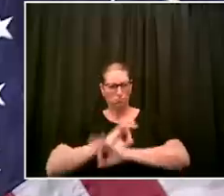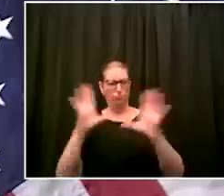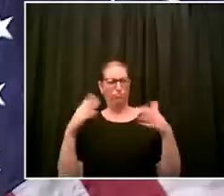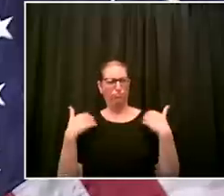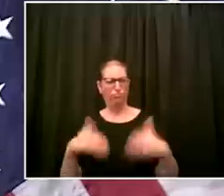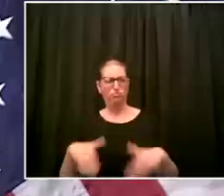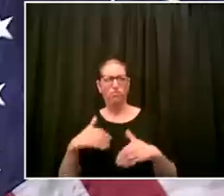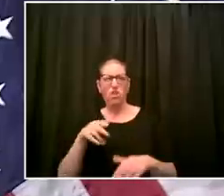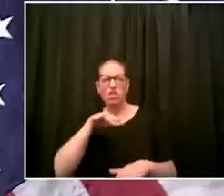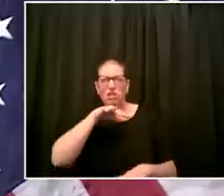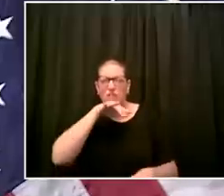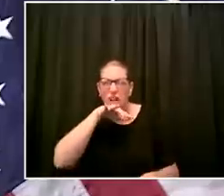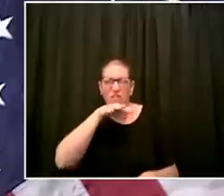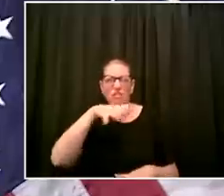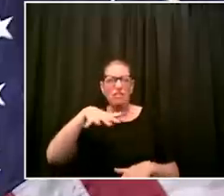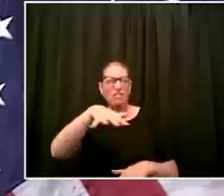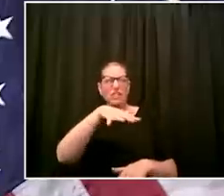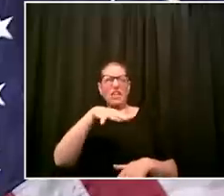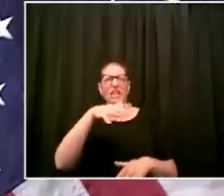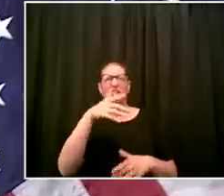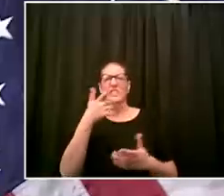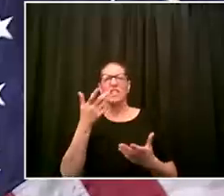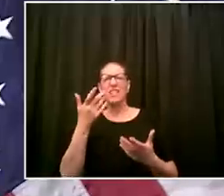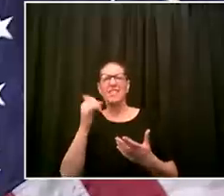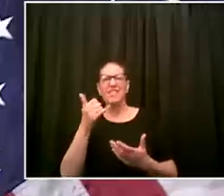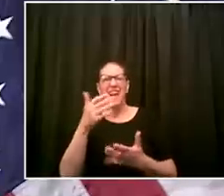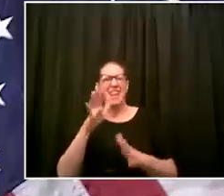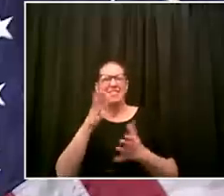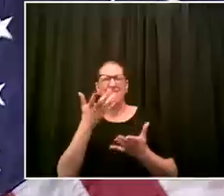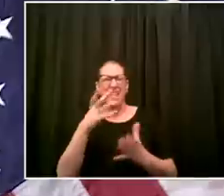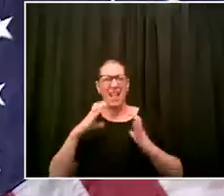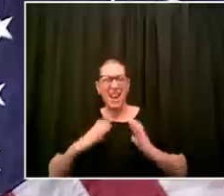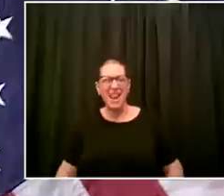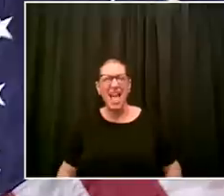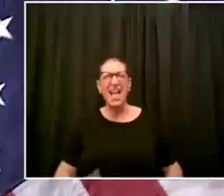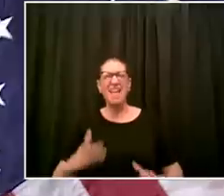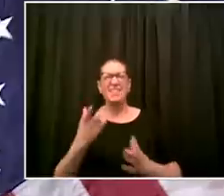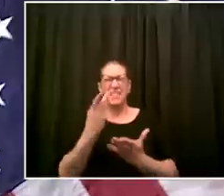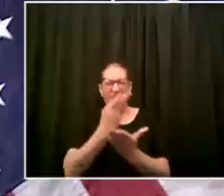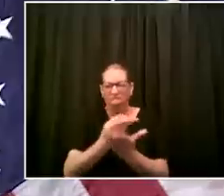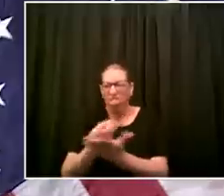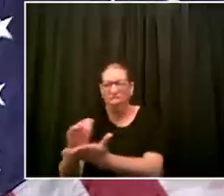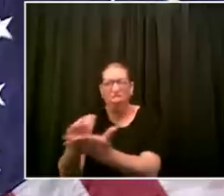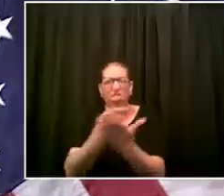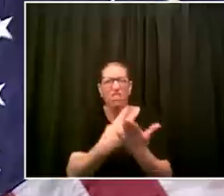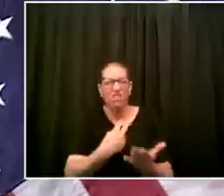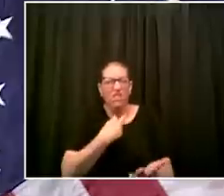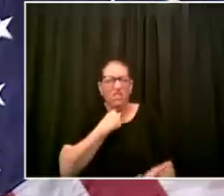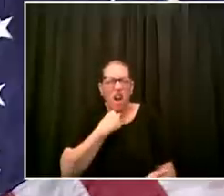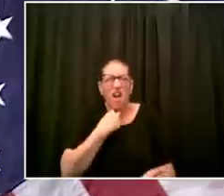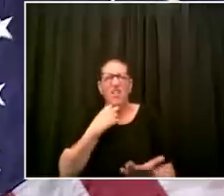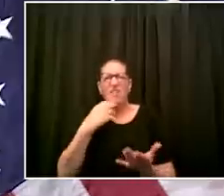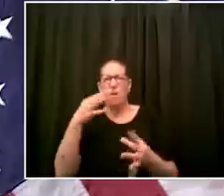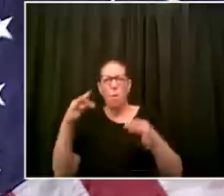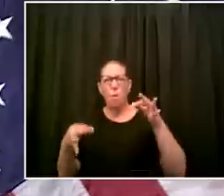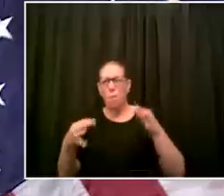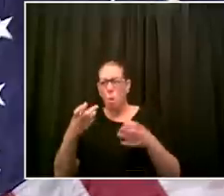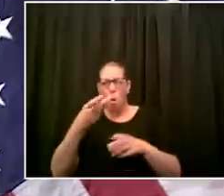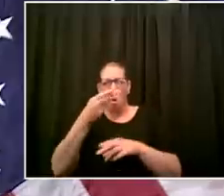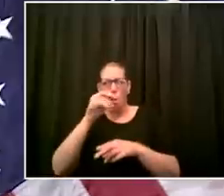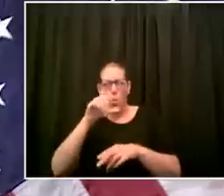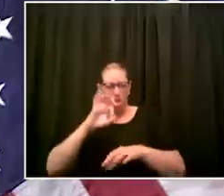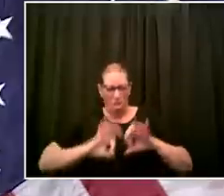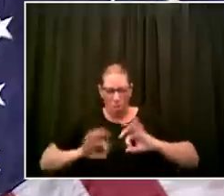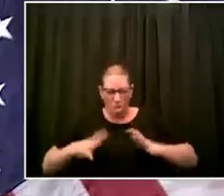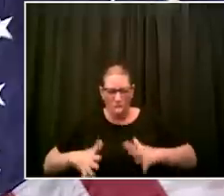i know you went to high school with patrick ewing i wonder if you watched the last dance series and what you thought about it